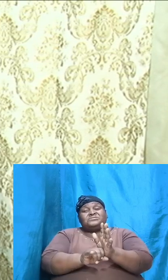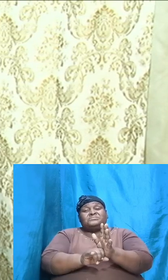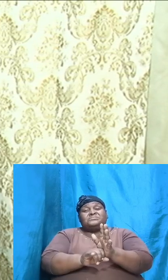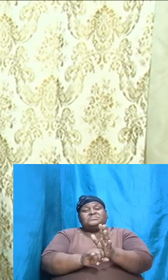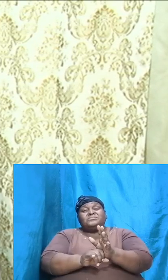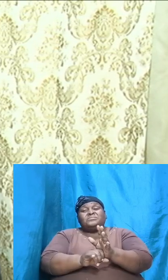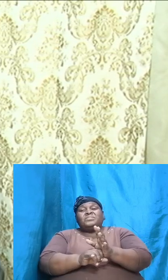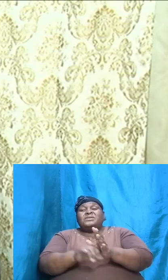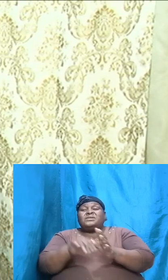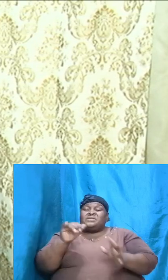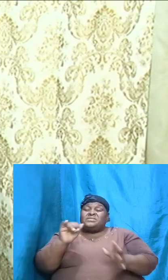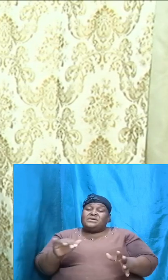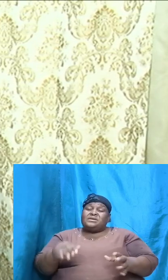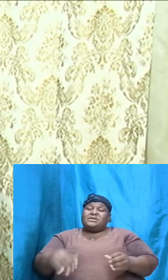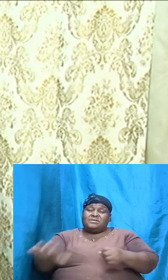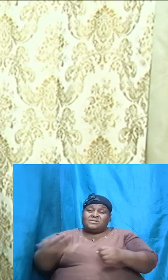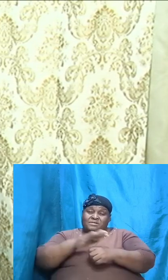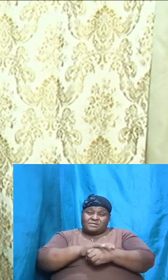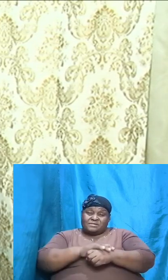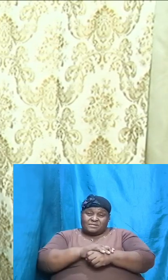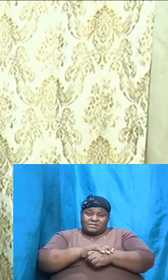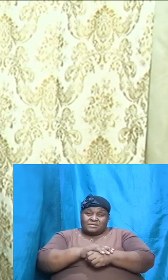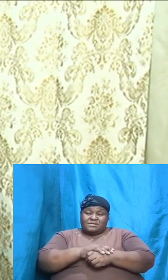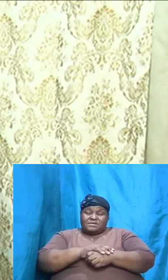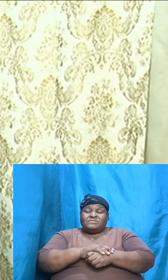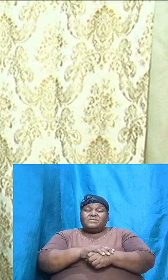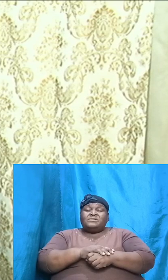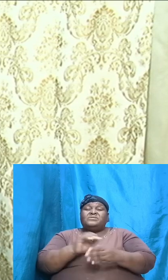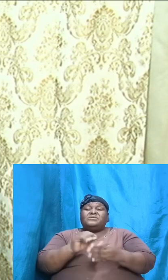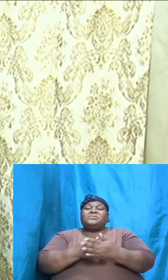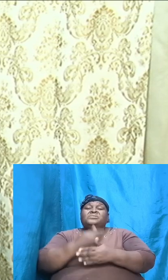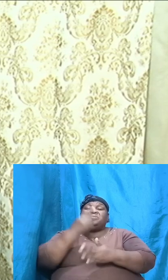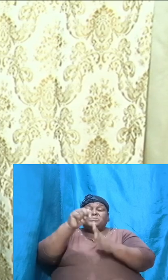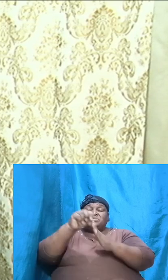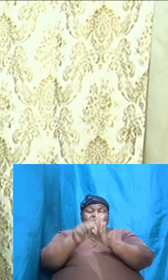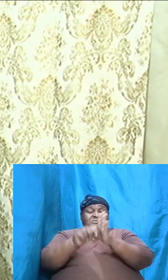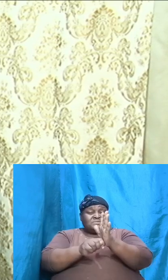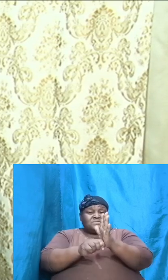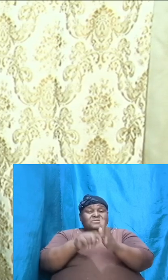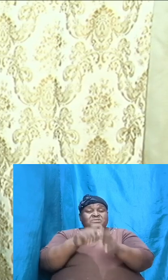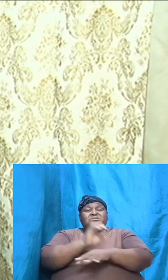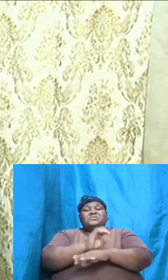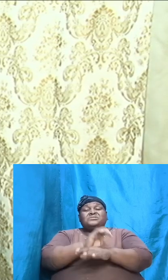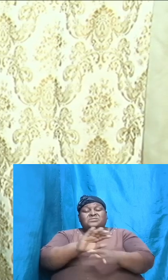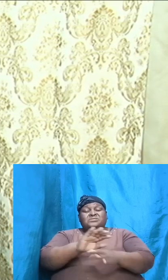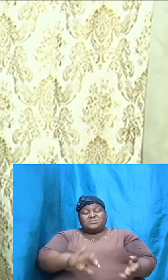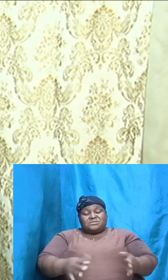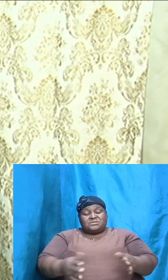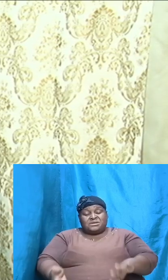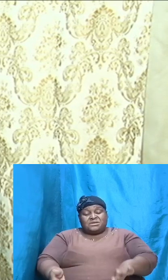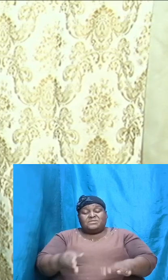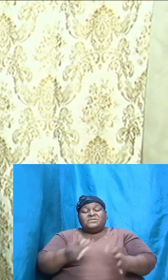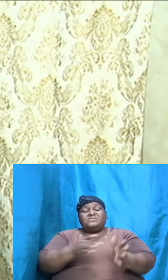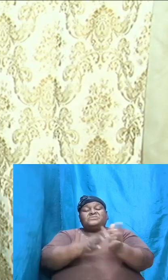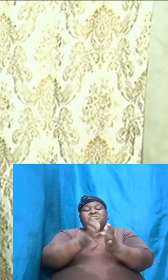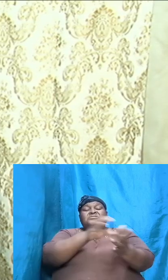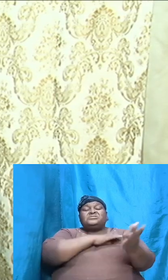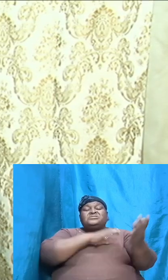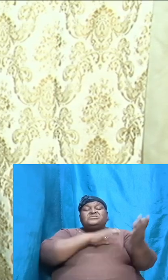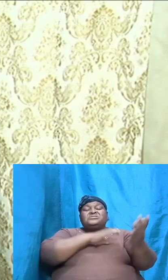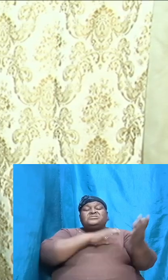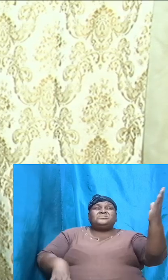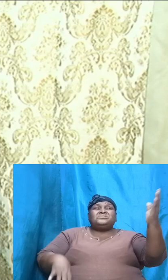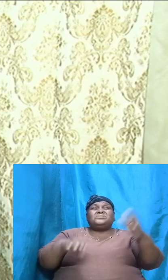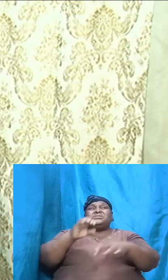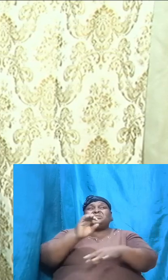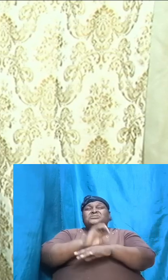covers the New Testament church, the death of Jesus Christ on the cross, the shedding of his blood